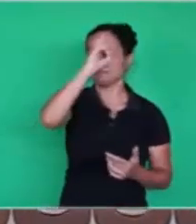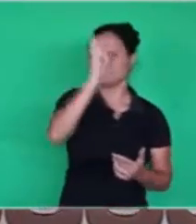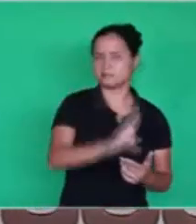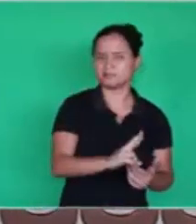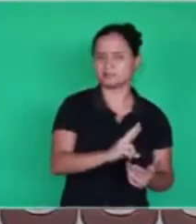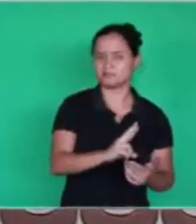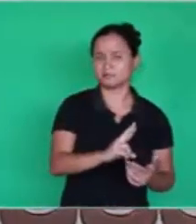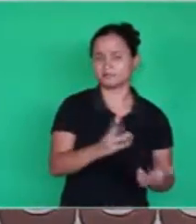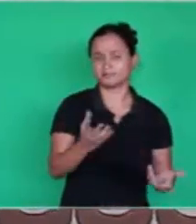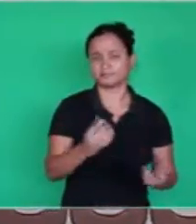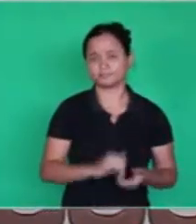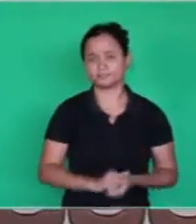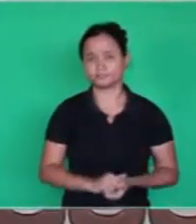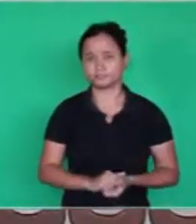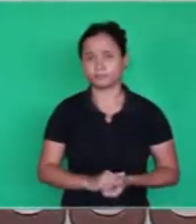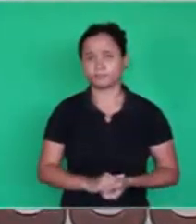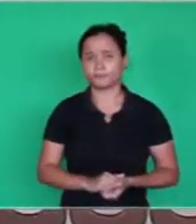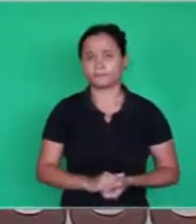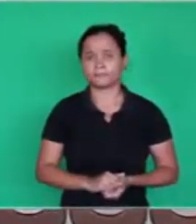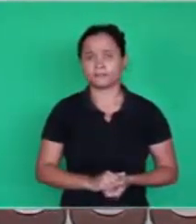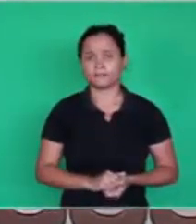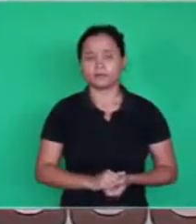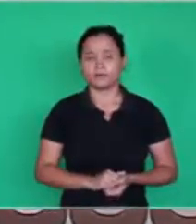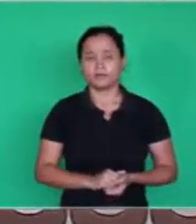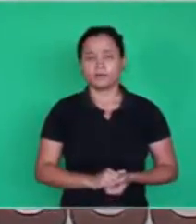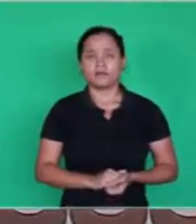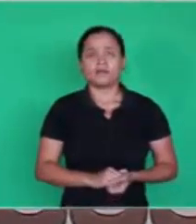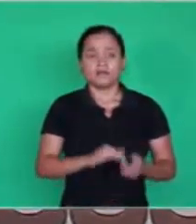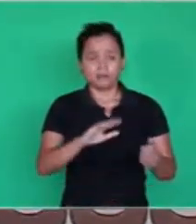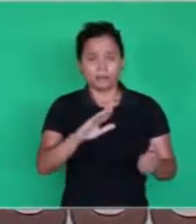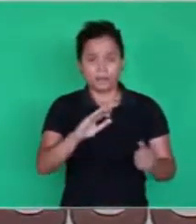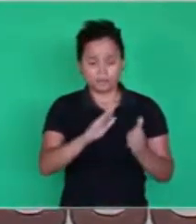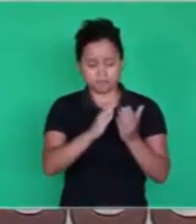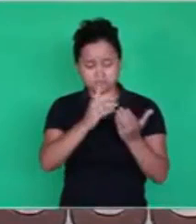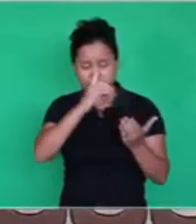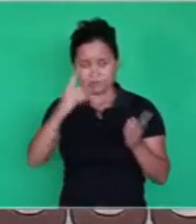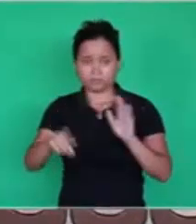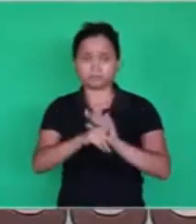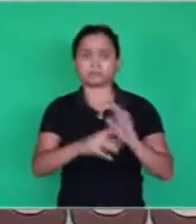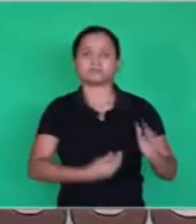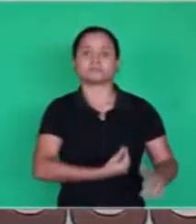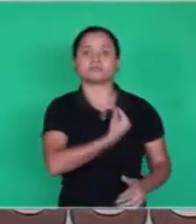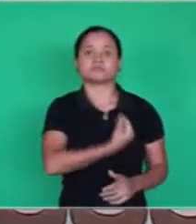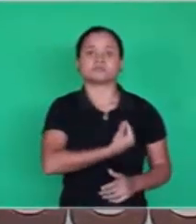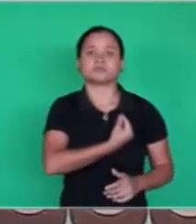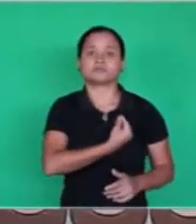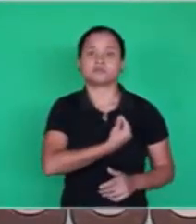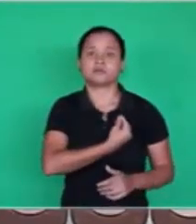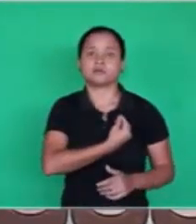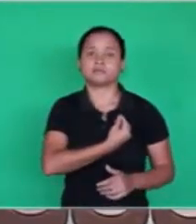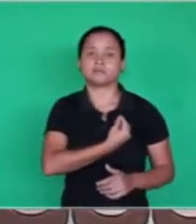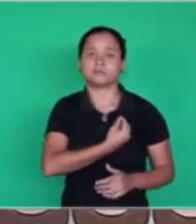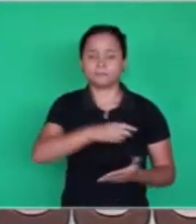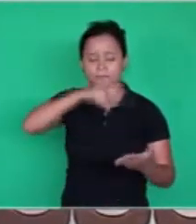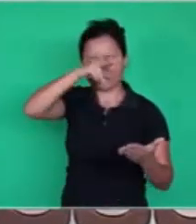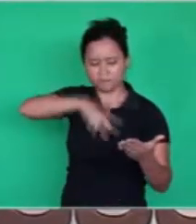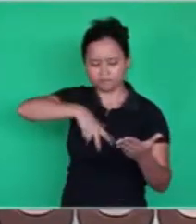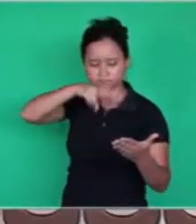something that life has passed away. When you go to read the Bible,